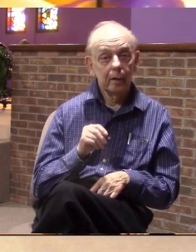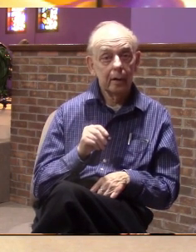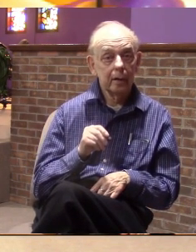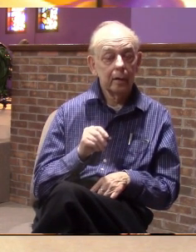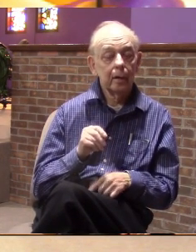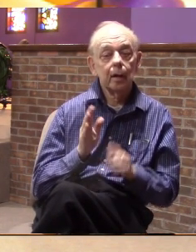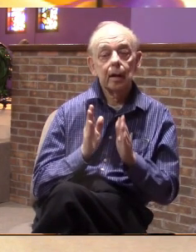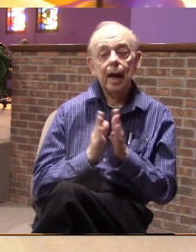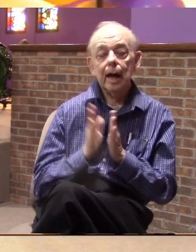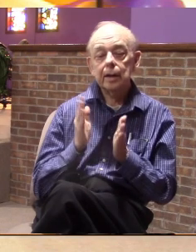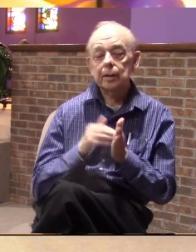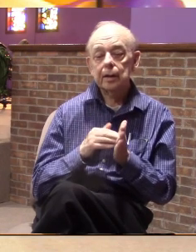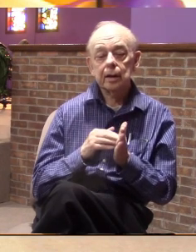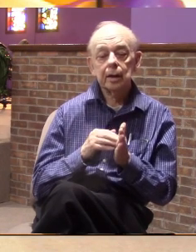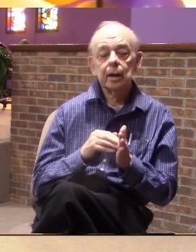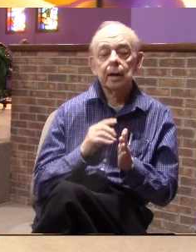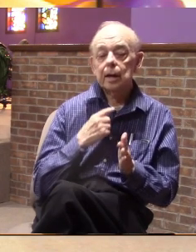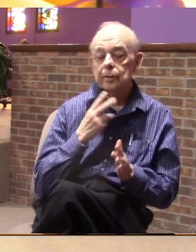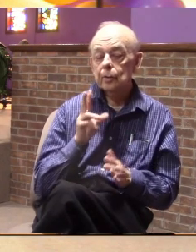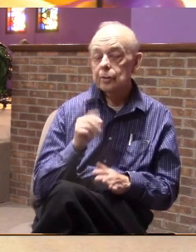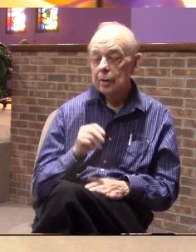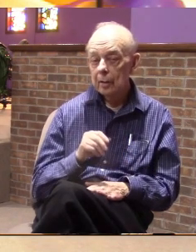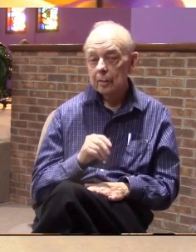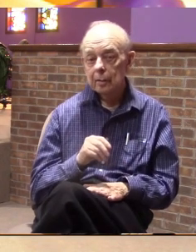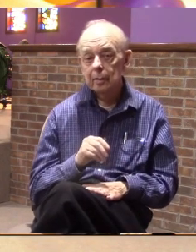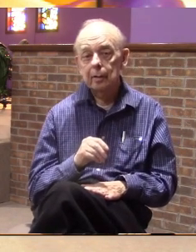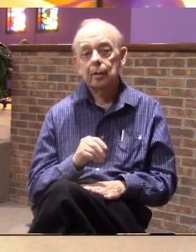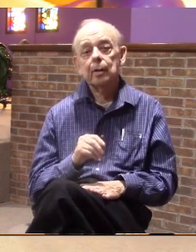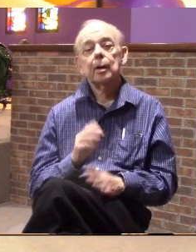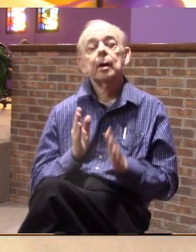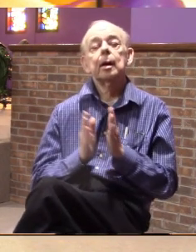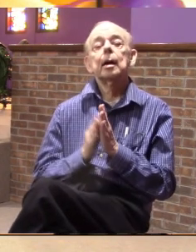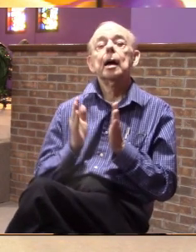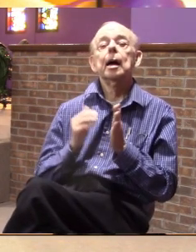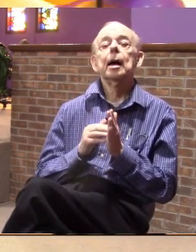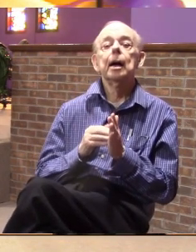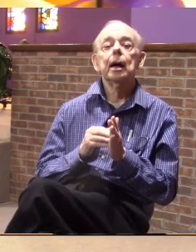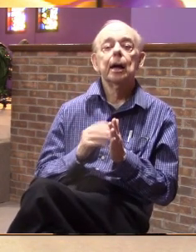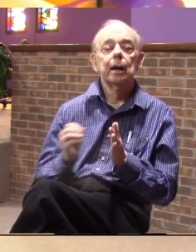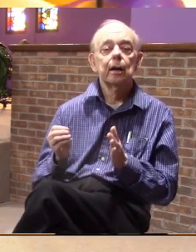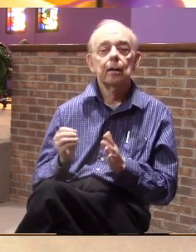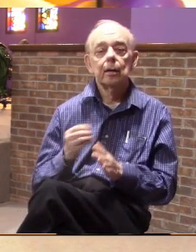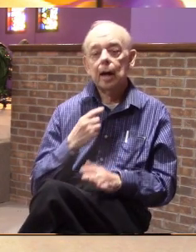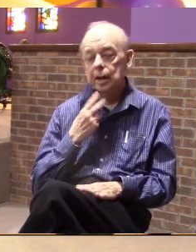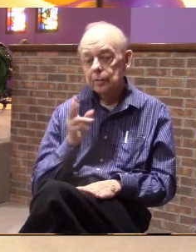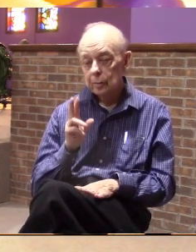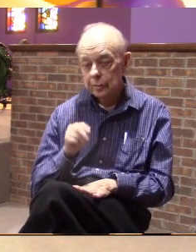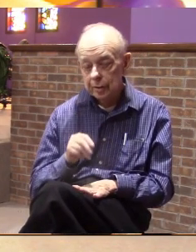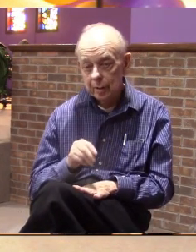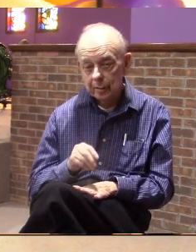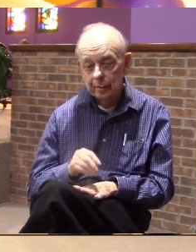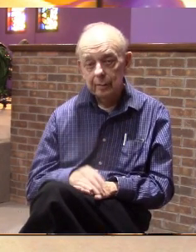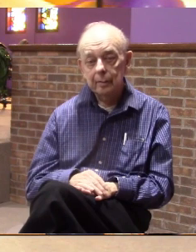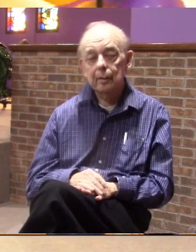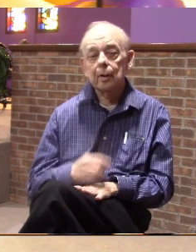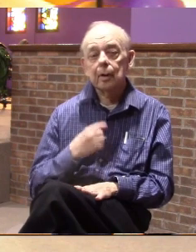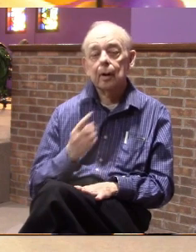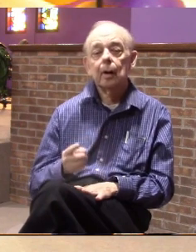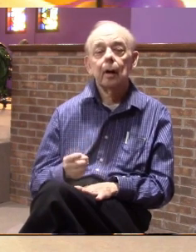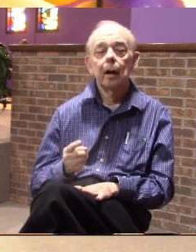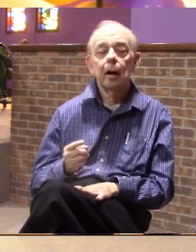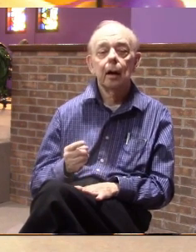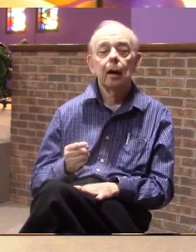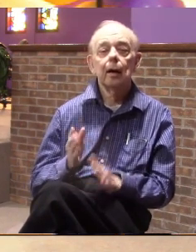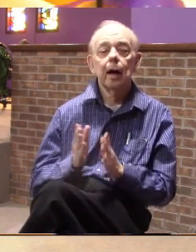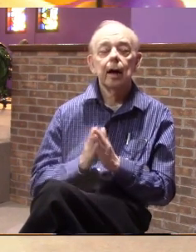and you ask them again and they told you no and you ask them again and they told you no and you said